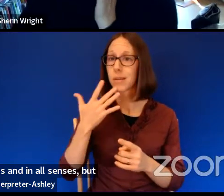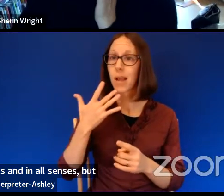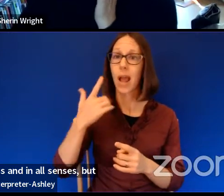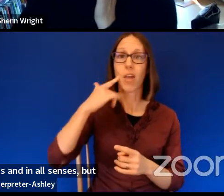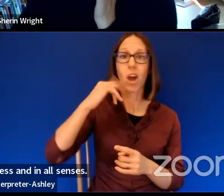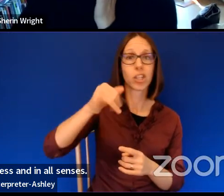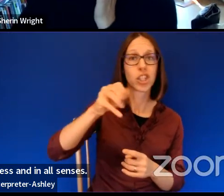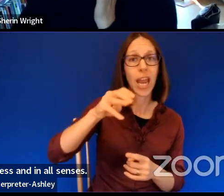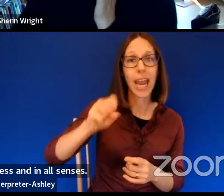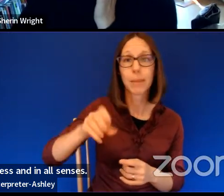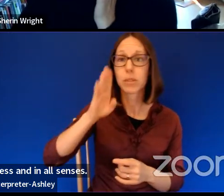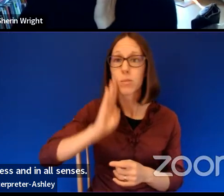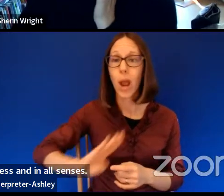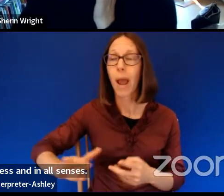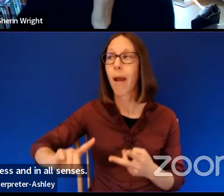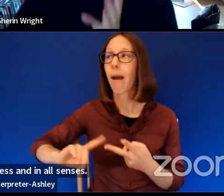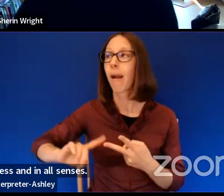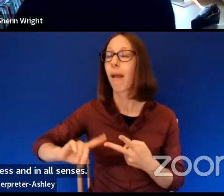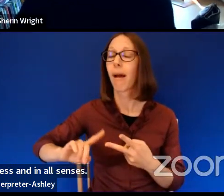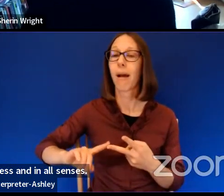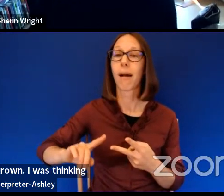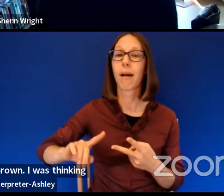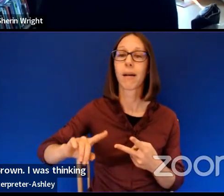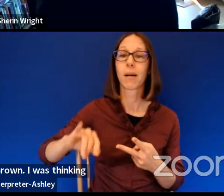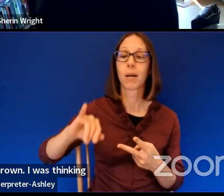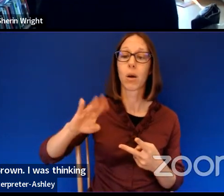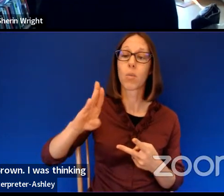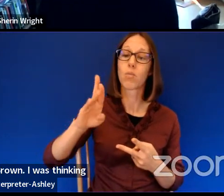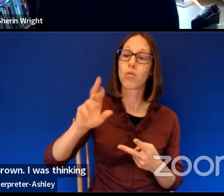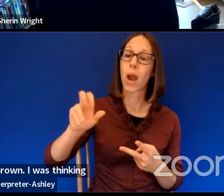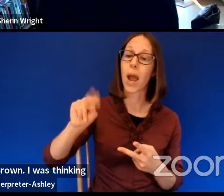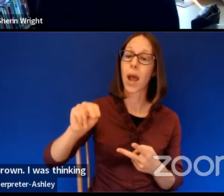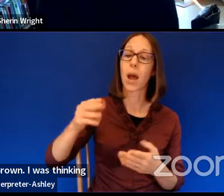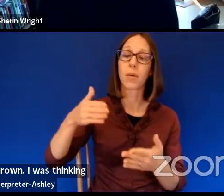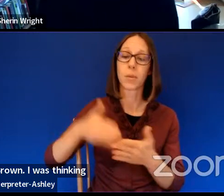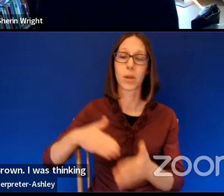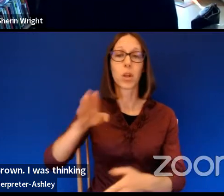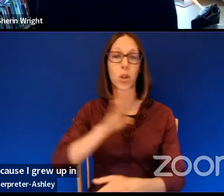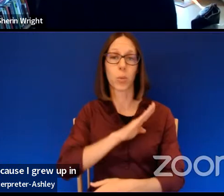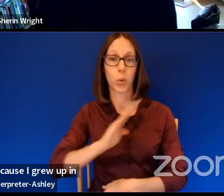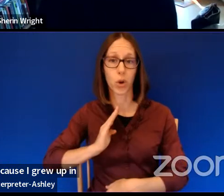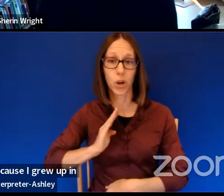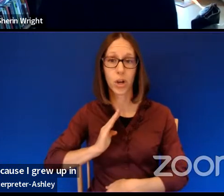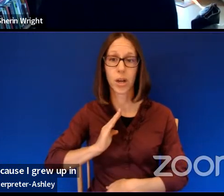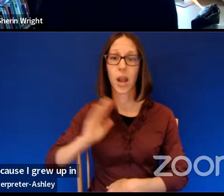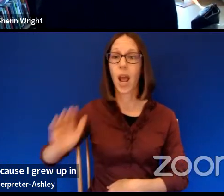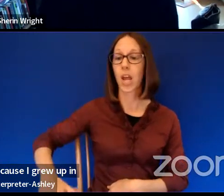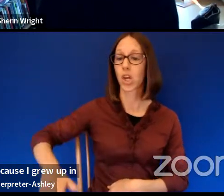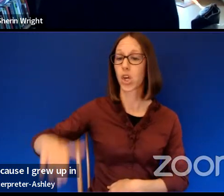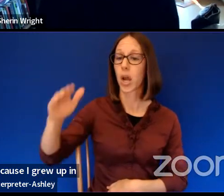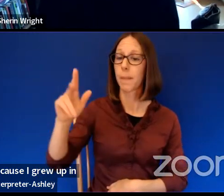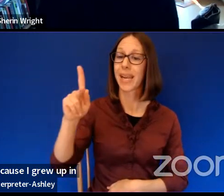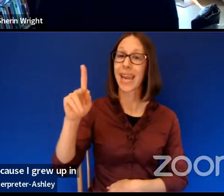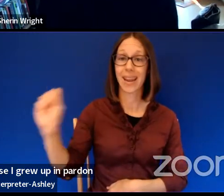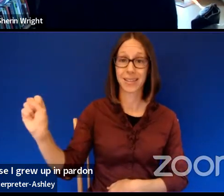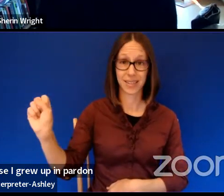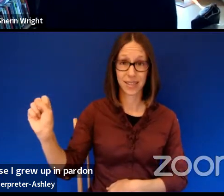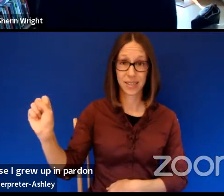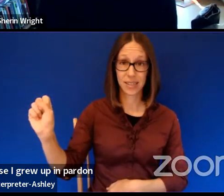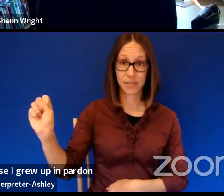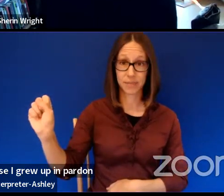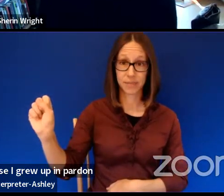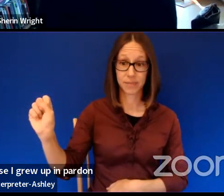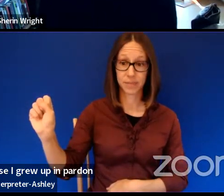I was thinking about also, uh, Brown v. Board because I grew up in part in Topeka, Kansas. And, um,